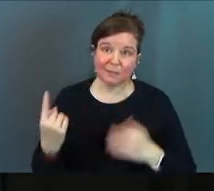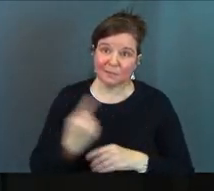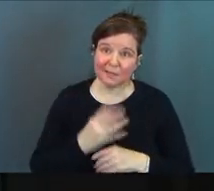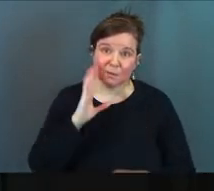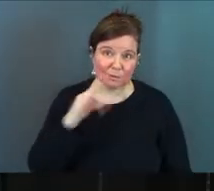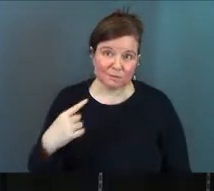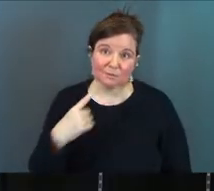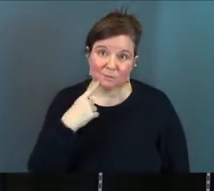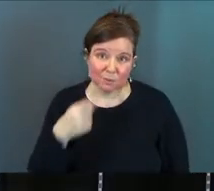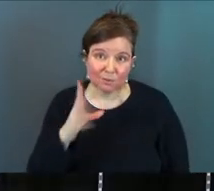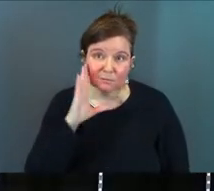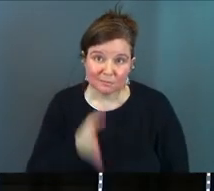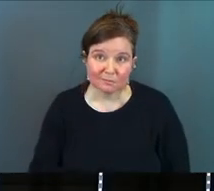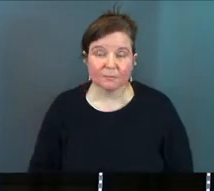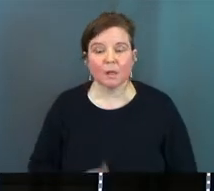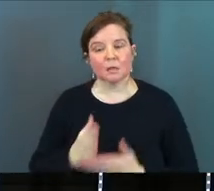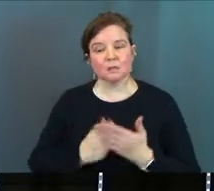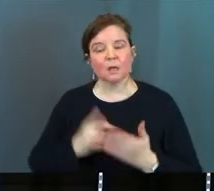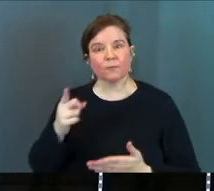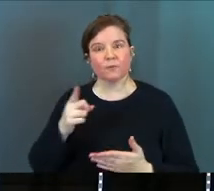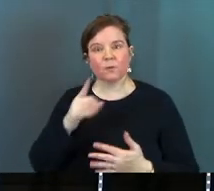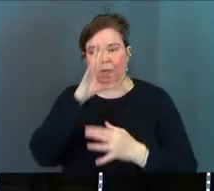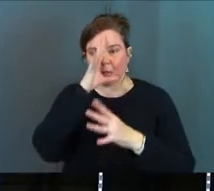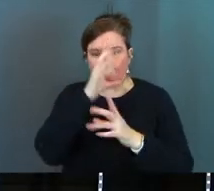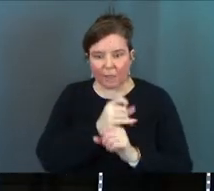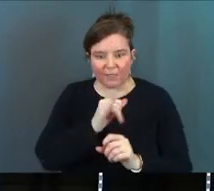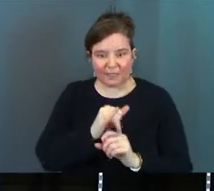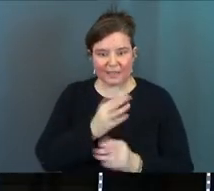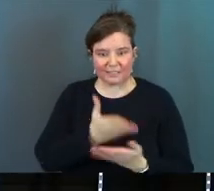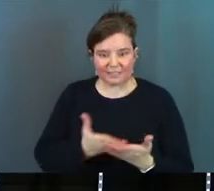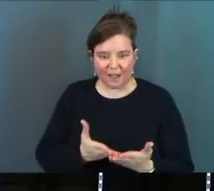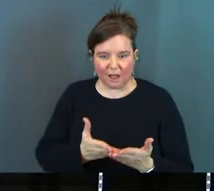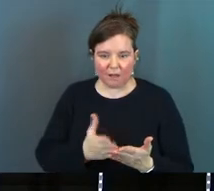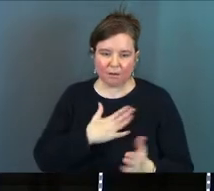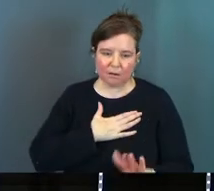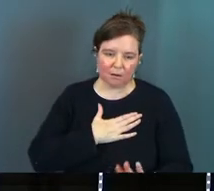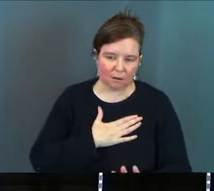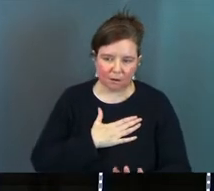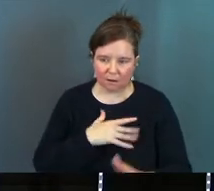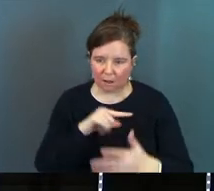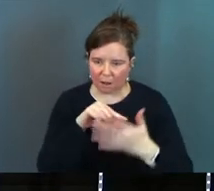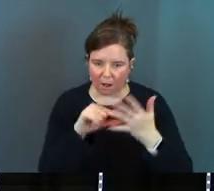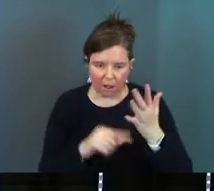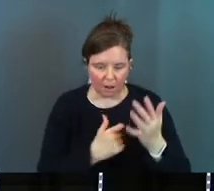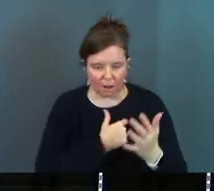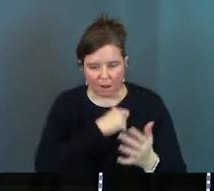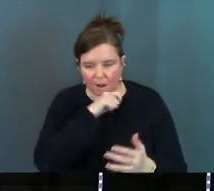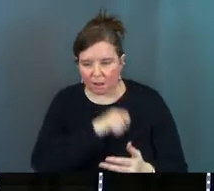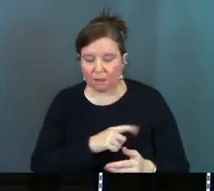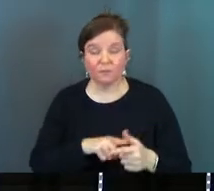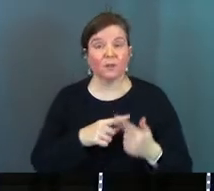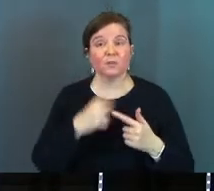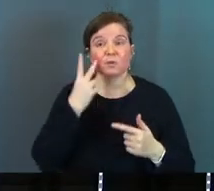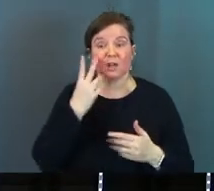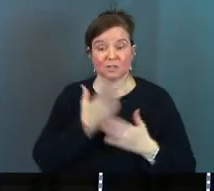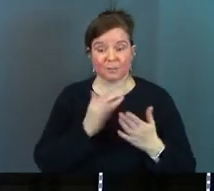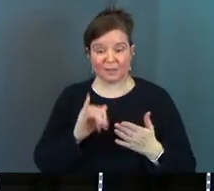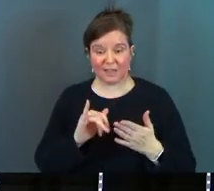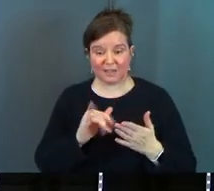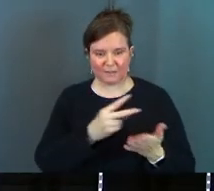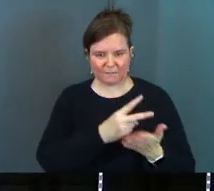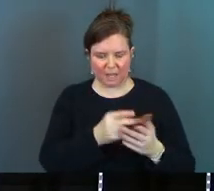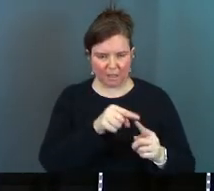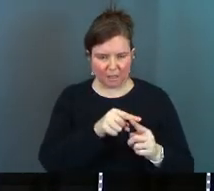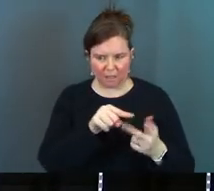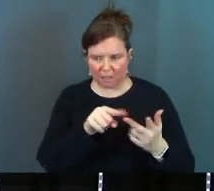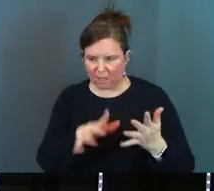you and some of you have fallen in love with that stuff so much and then what you saw is you saw some of that stuff